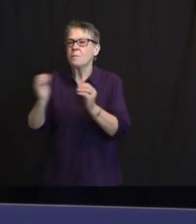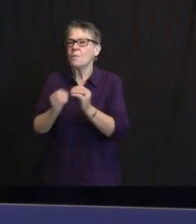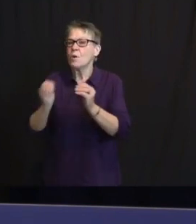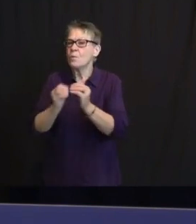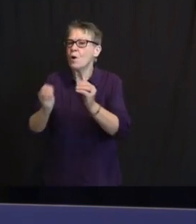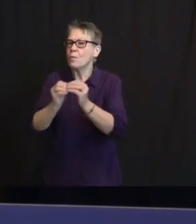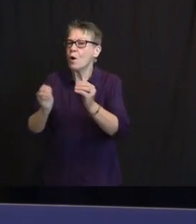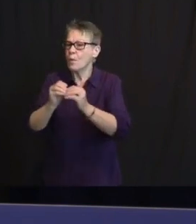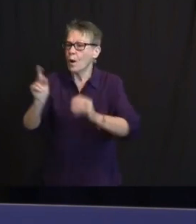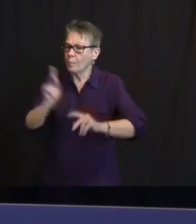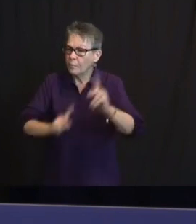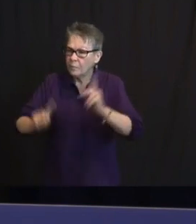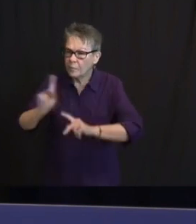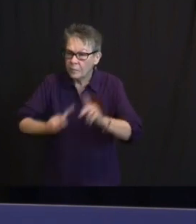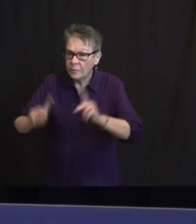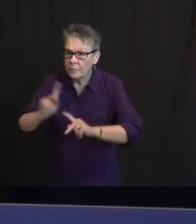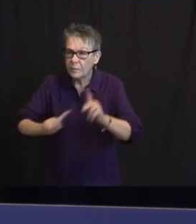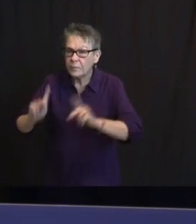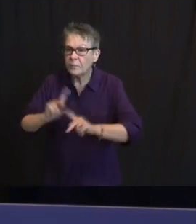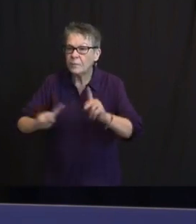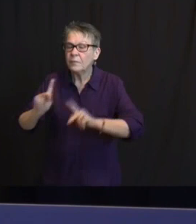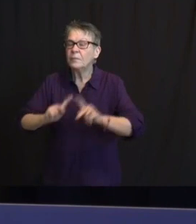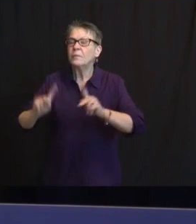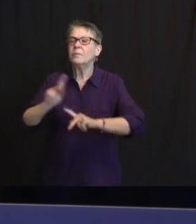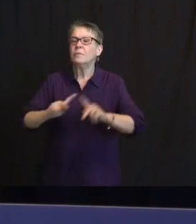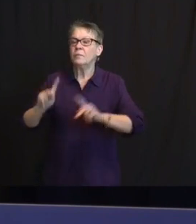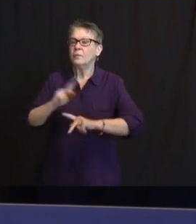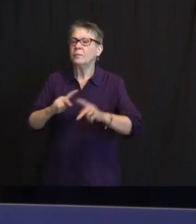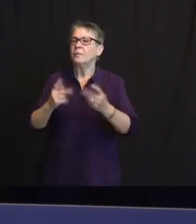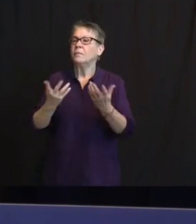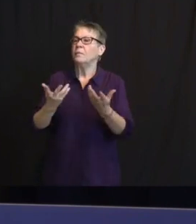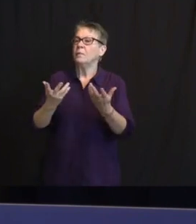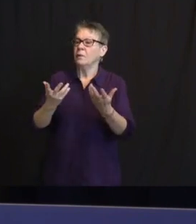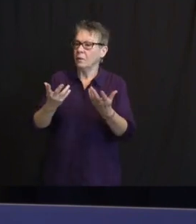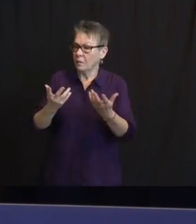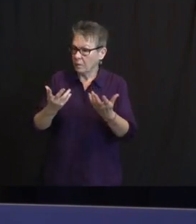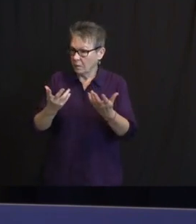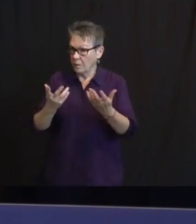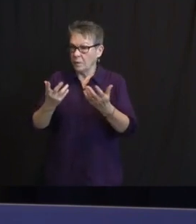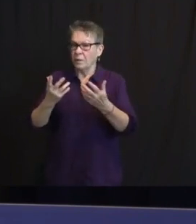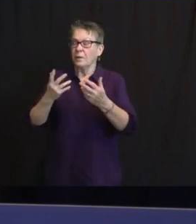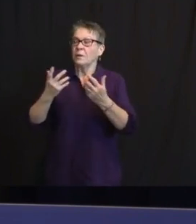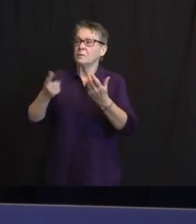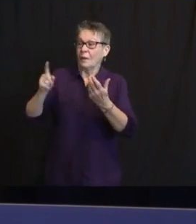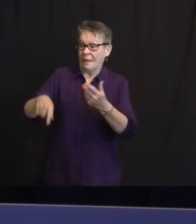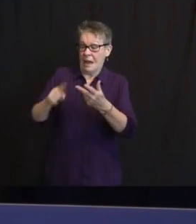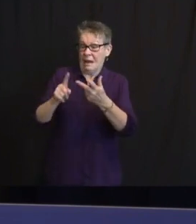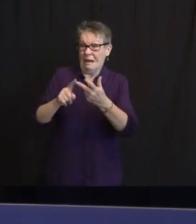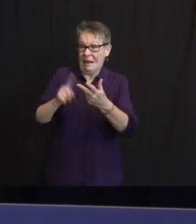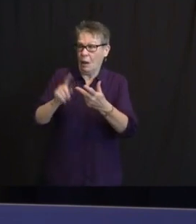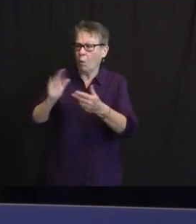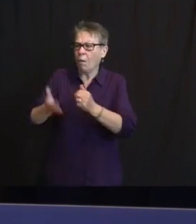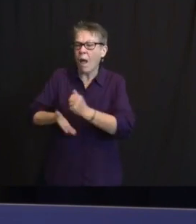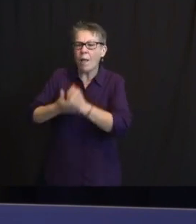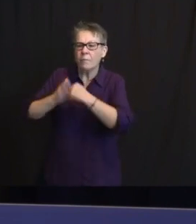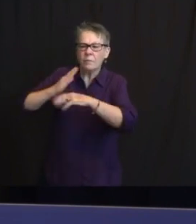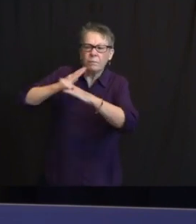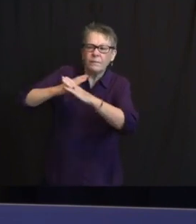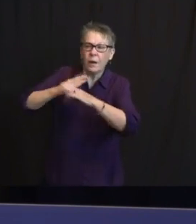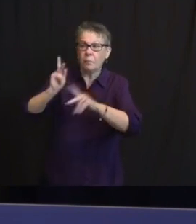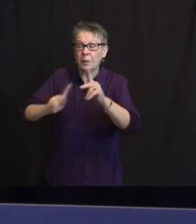PROTECTED FROM SEVERE ILLNESS, HOSPITALIZATION, AND DEATH. THE EFFICACY OF THIS VACCINE AGAINST